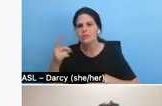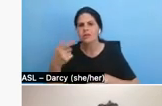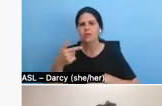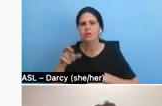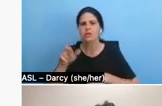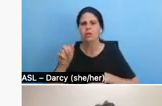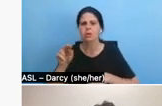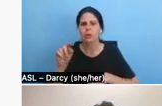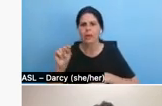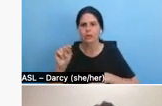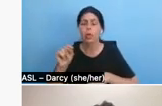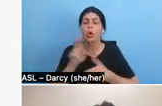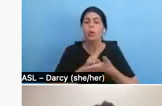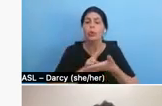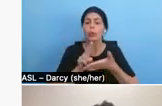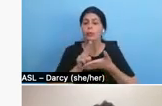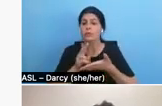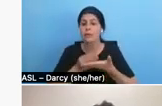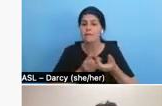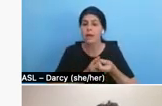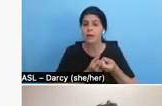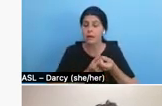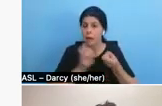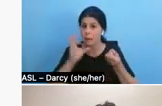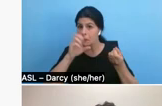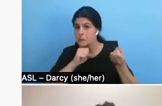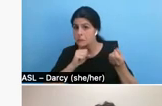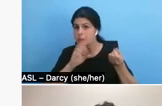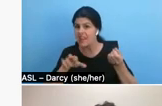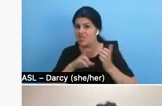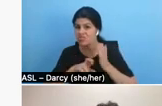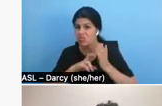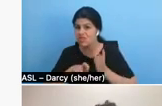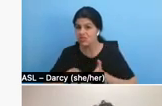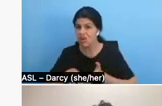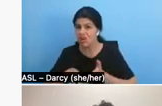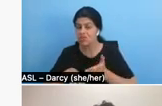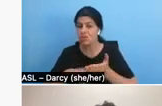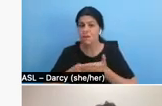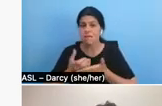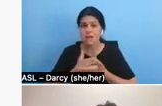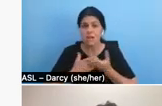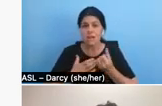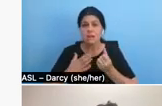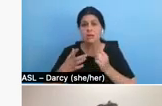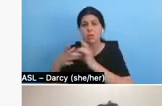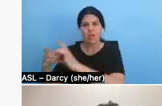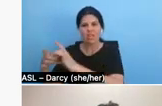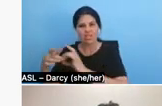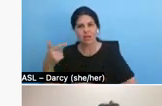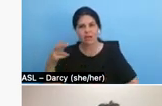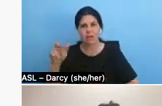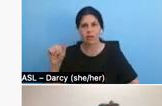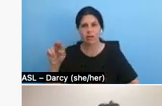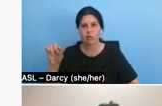university funding, which I assume that's usually, uh, research funding or in the form of grants. Um, so grant